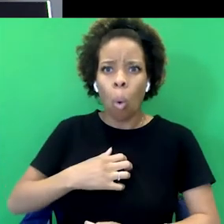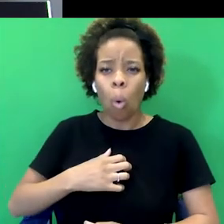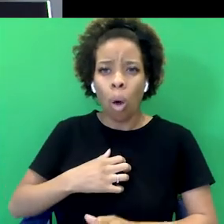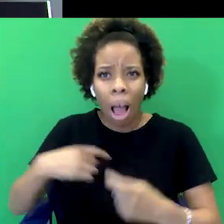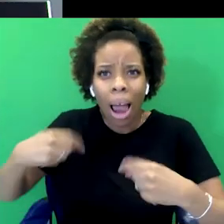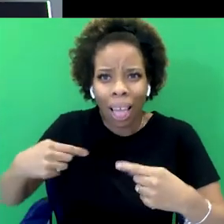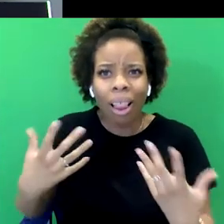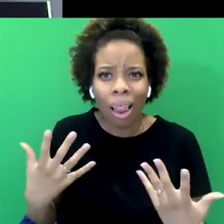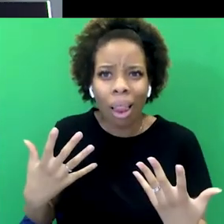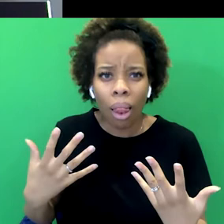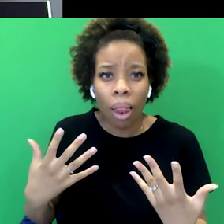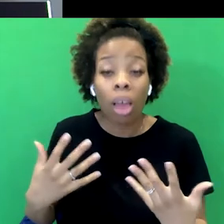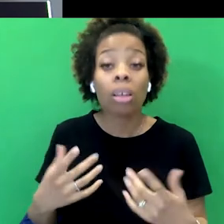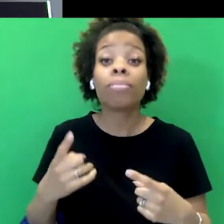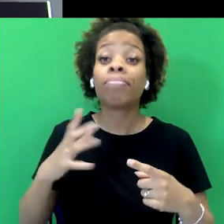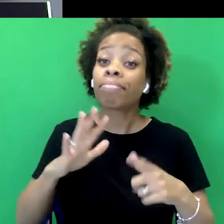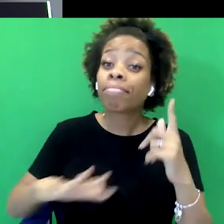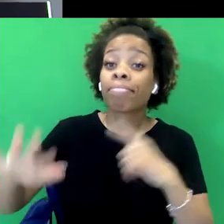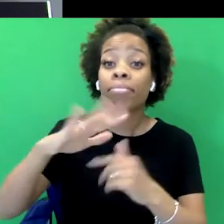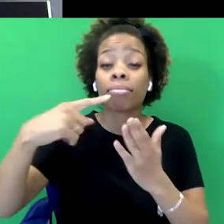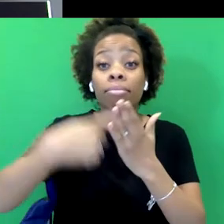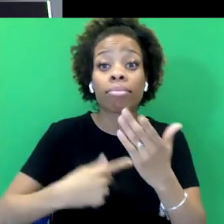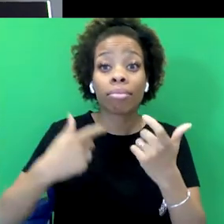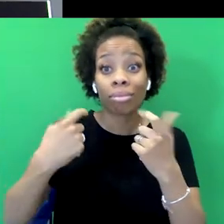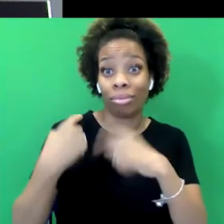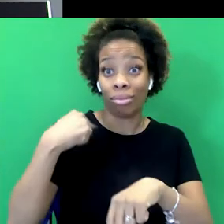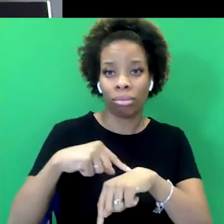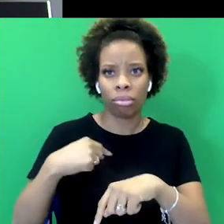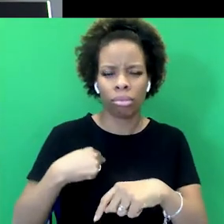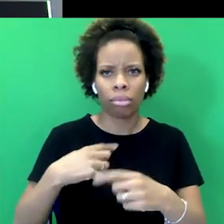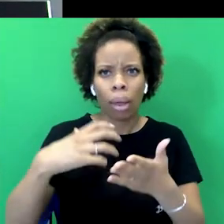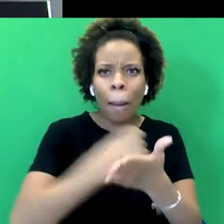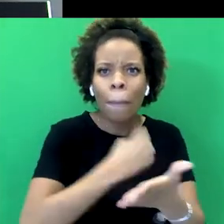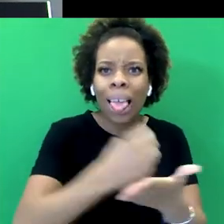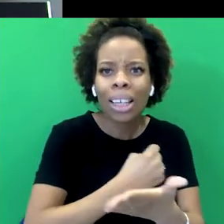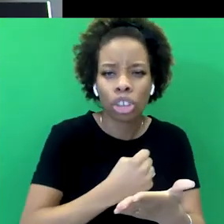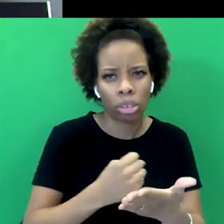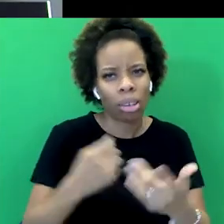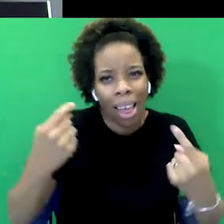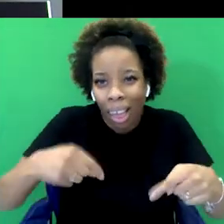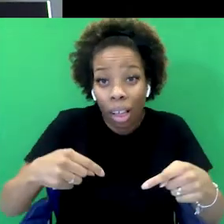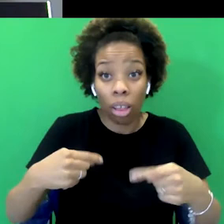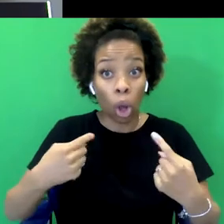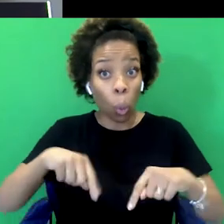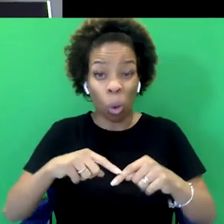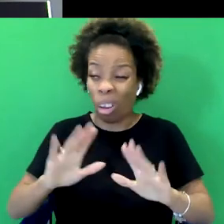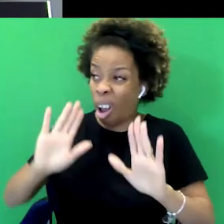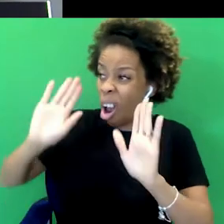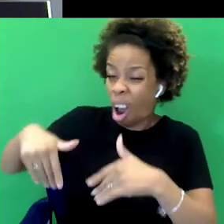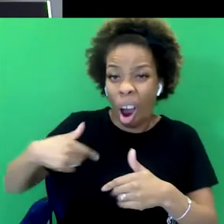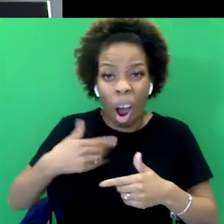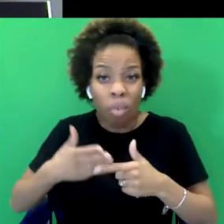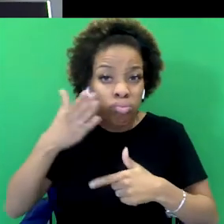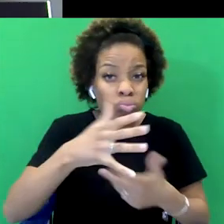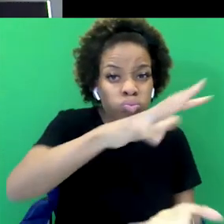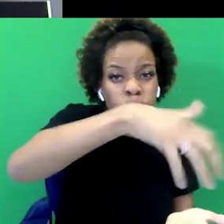level to pillage. The Geneva Convention at the time made it illegal, but we still did it. And there was outrage. So